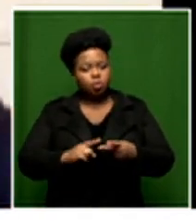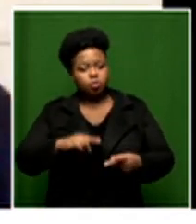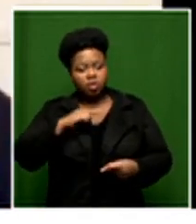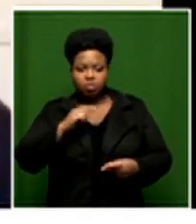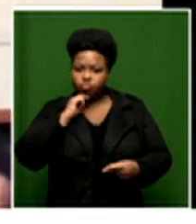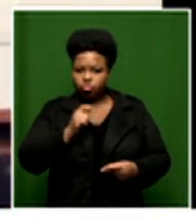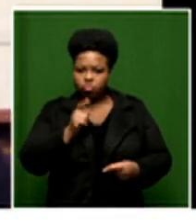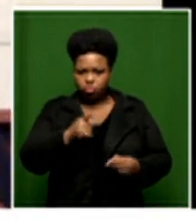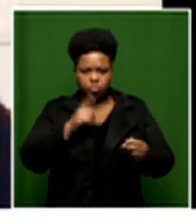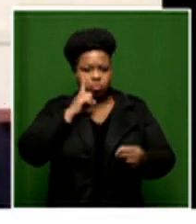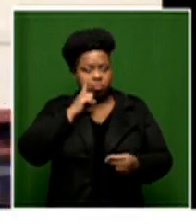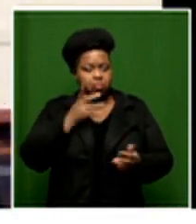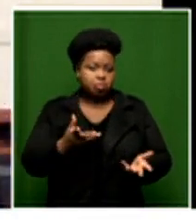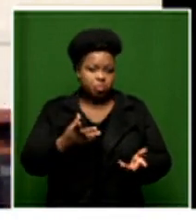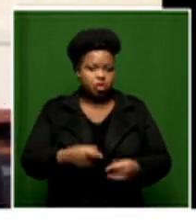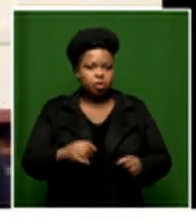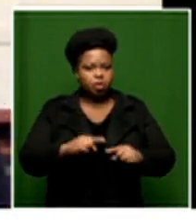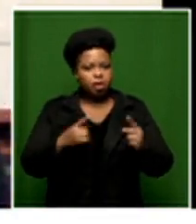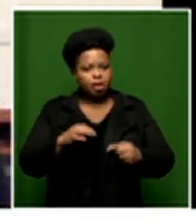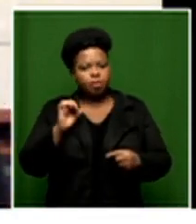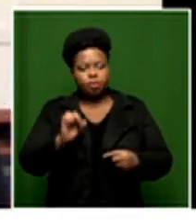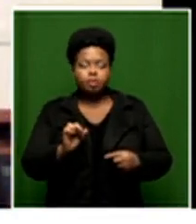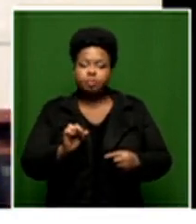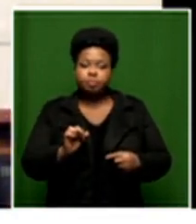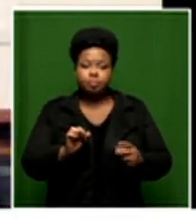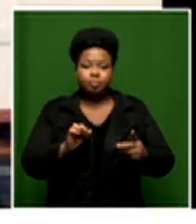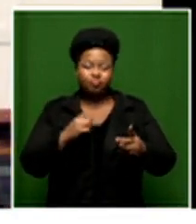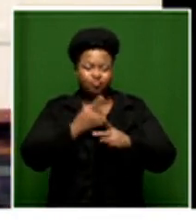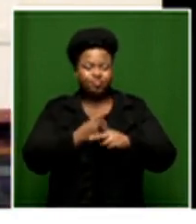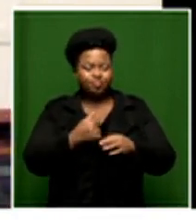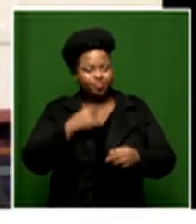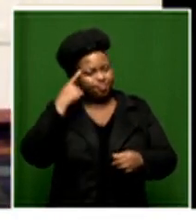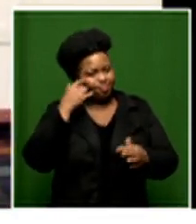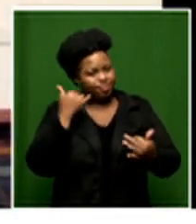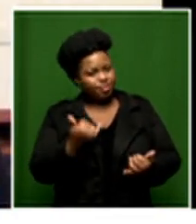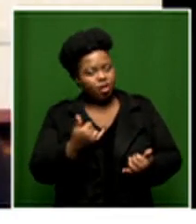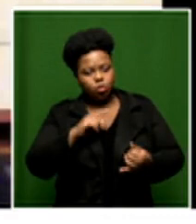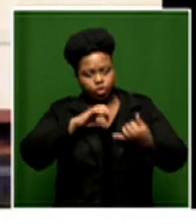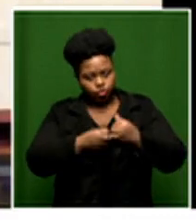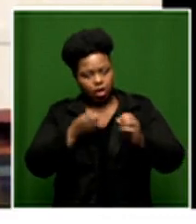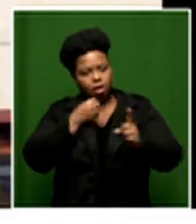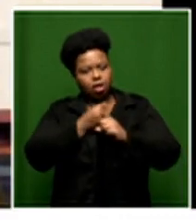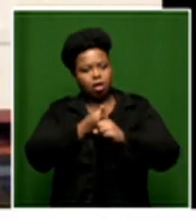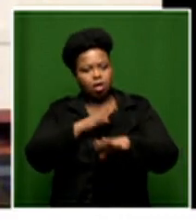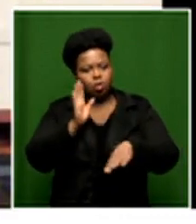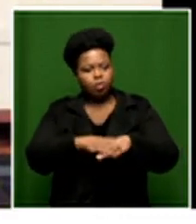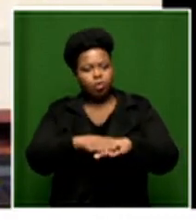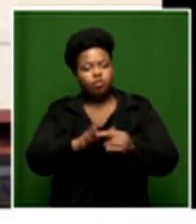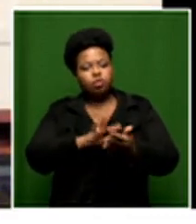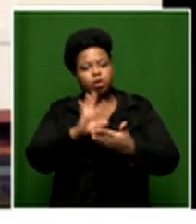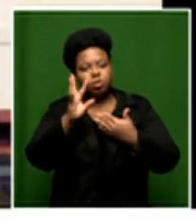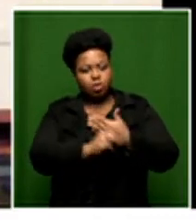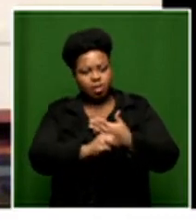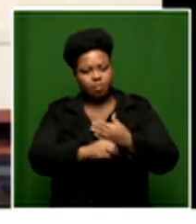ability to just flex into different spaces and i really think that that's that's what we've got to try and push those who are shaping our curriculum